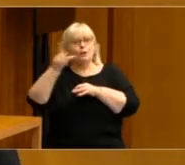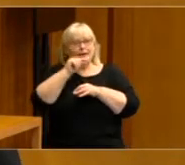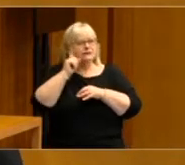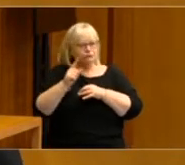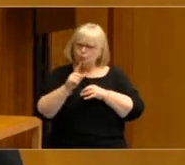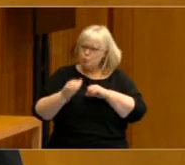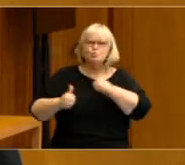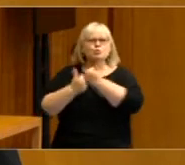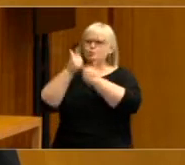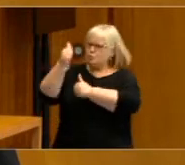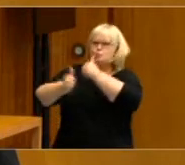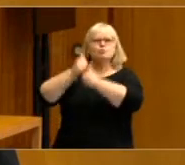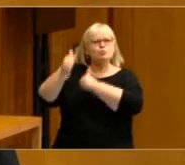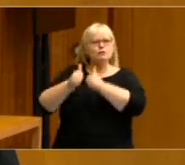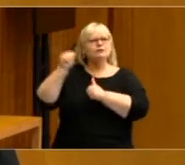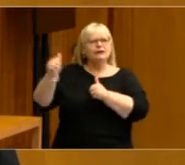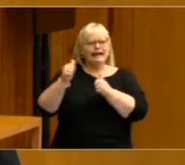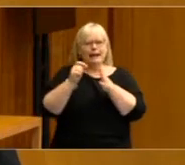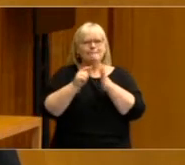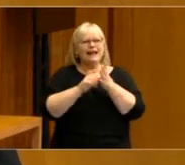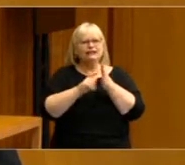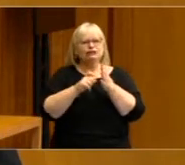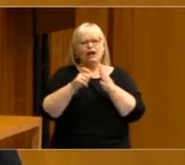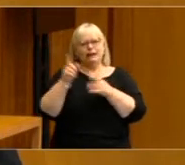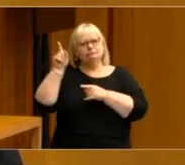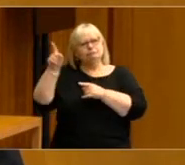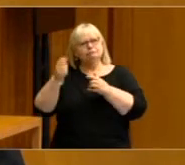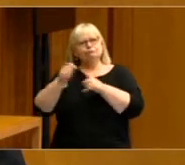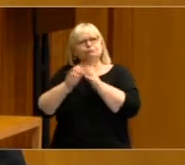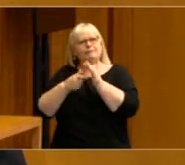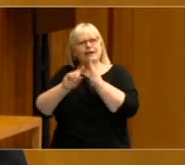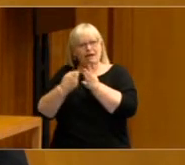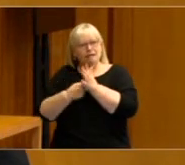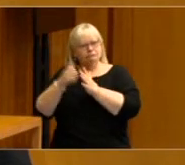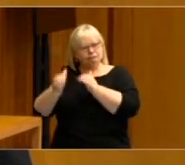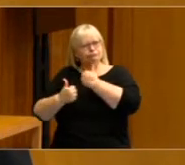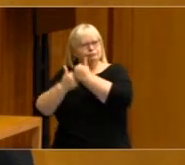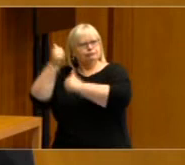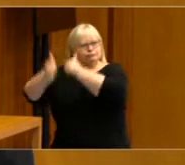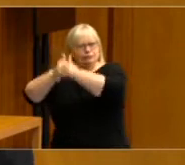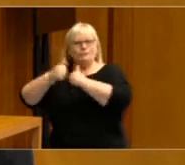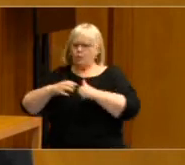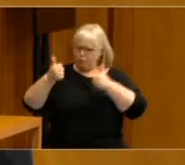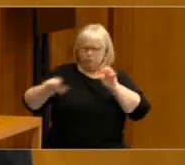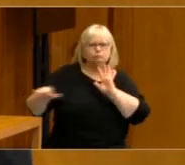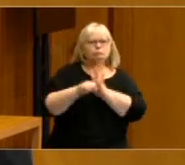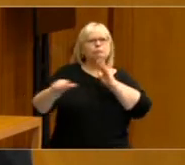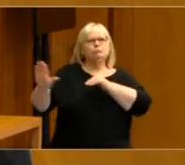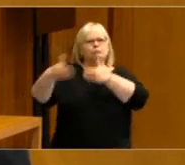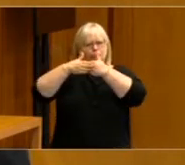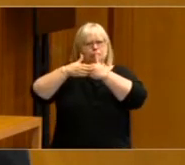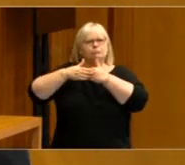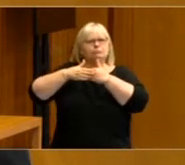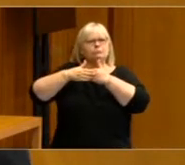in support and confidence in Anastasia Palaszczuk's government in association with border closures to other states